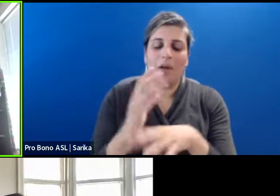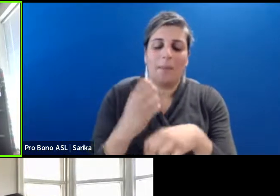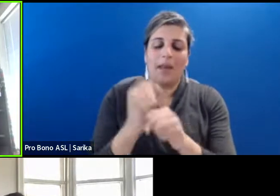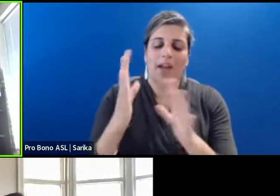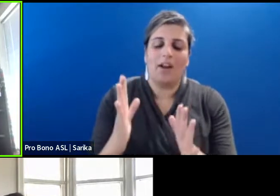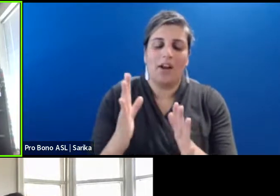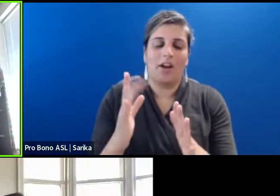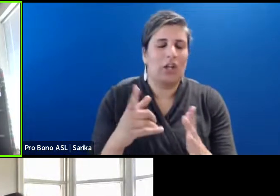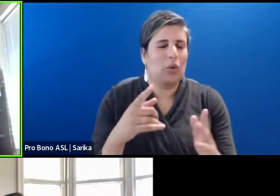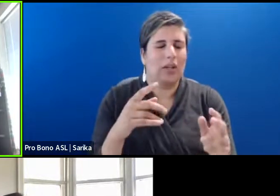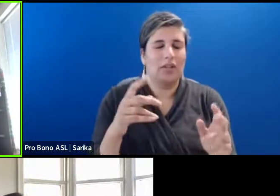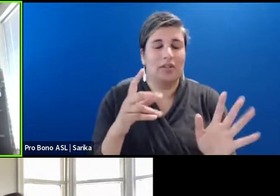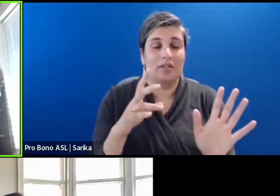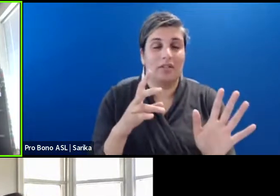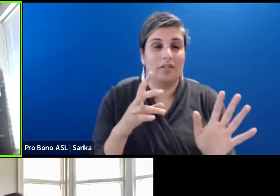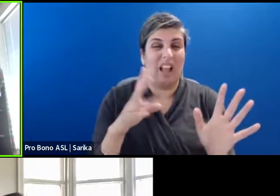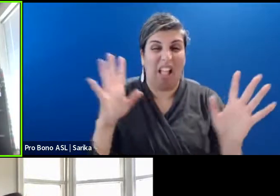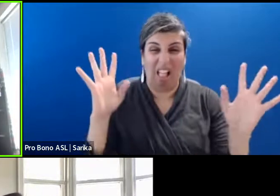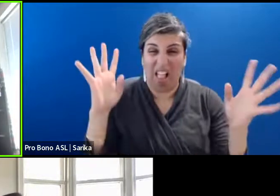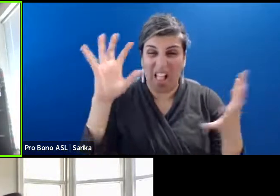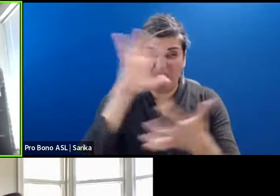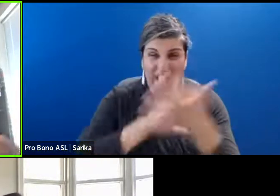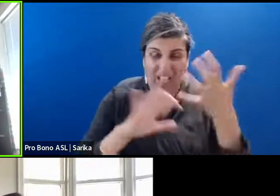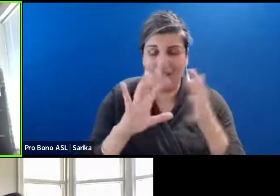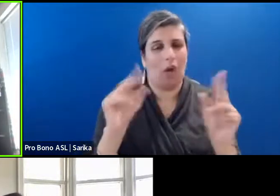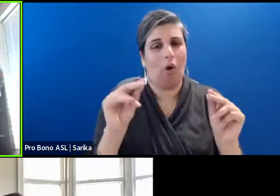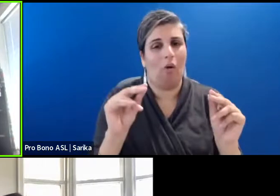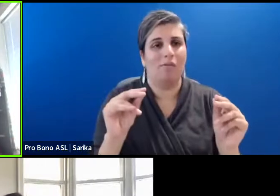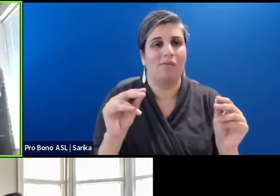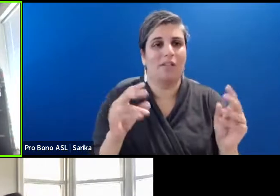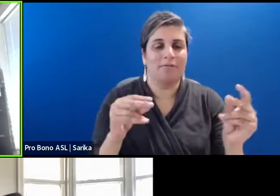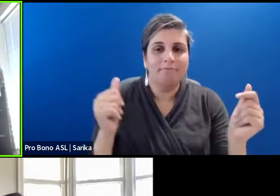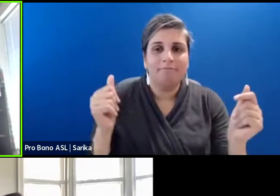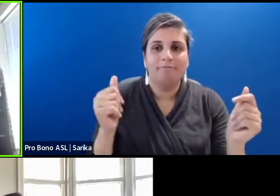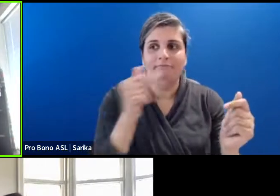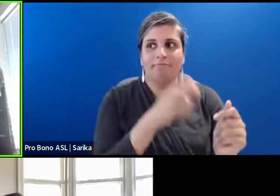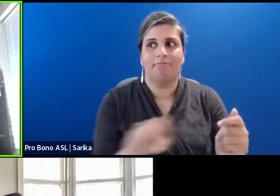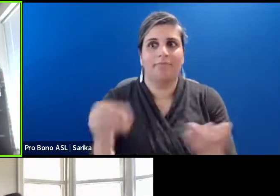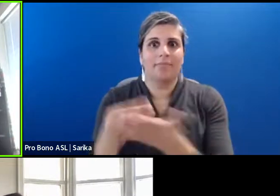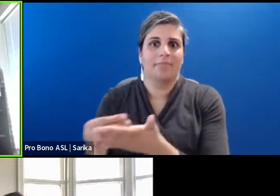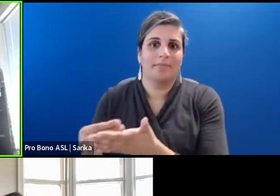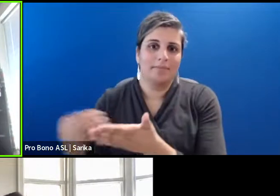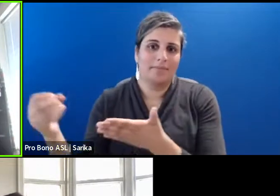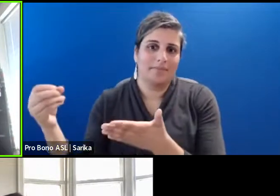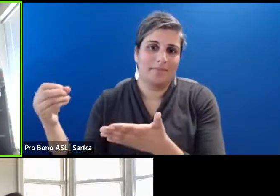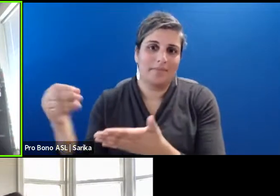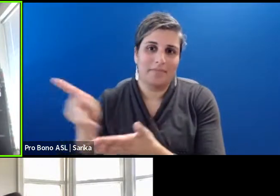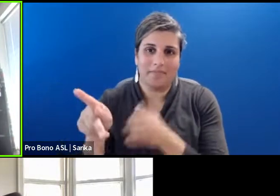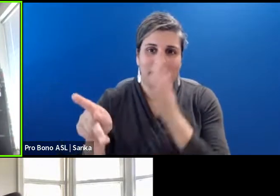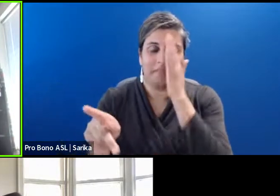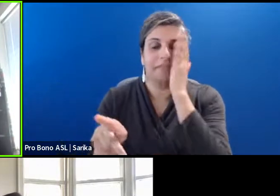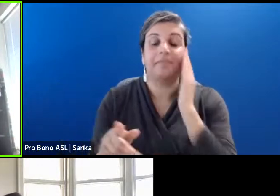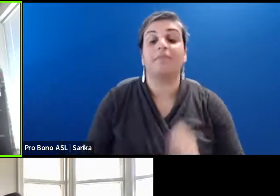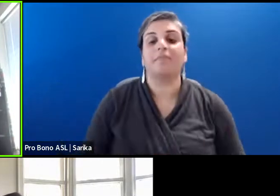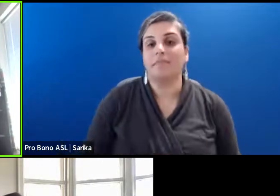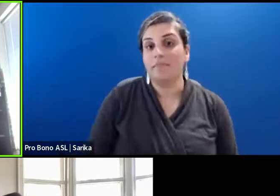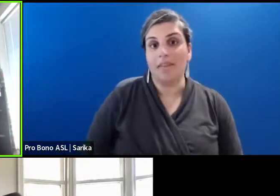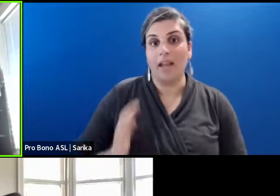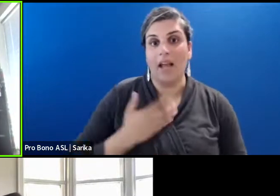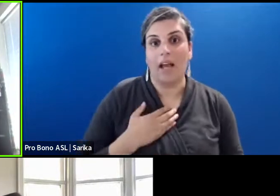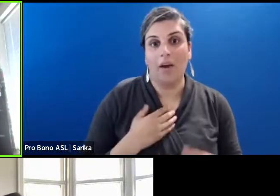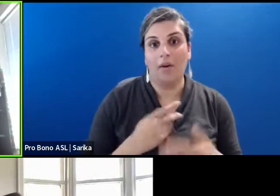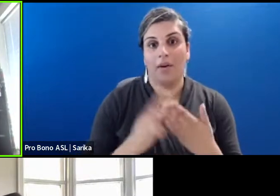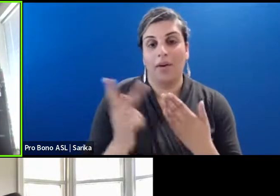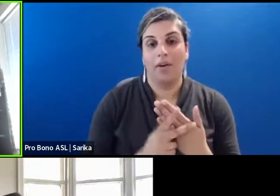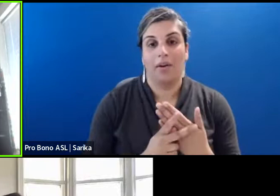take the shortest route towards monetize monetization of the actual instrument. So our program has gone from